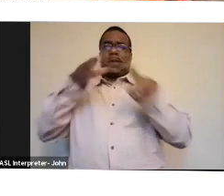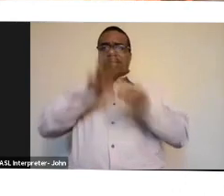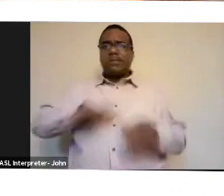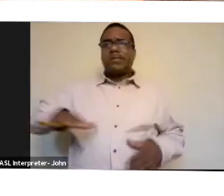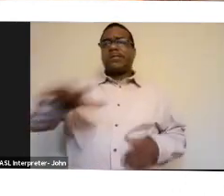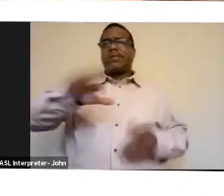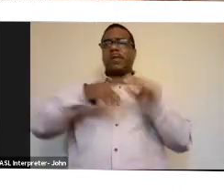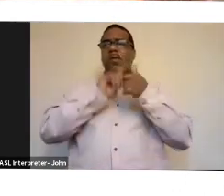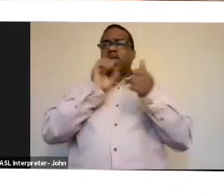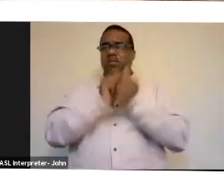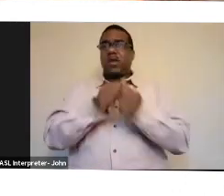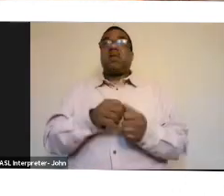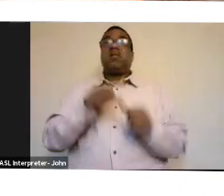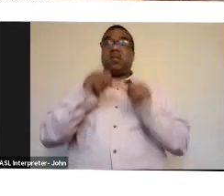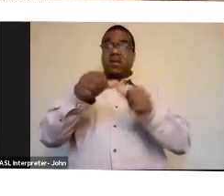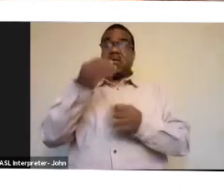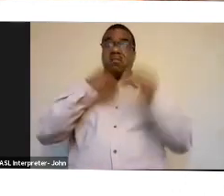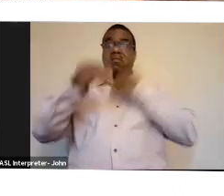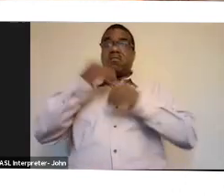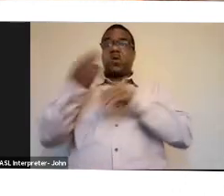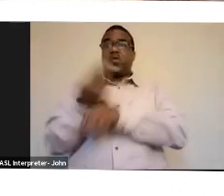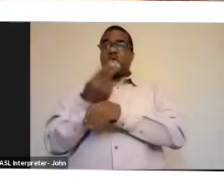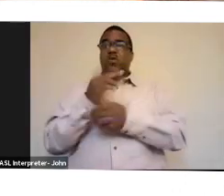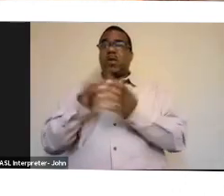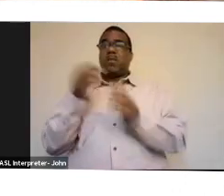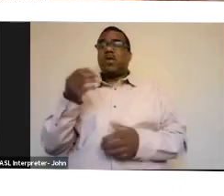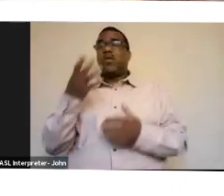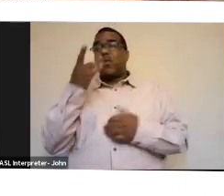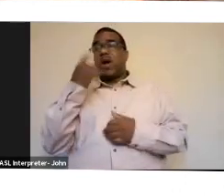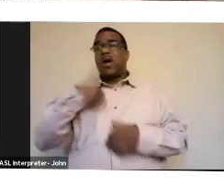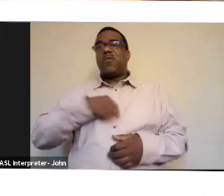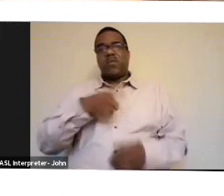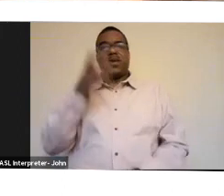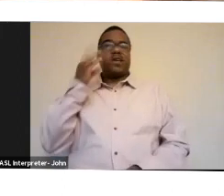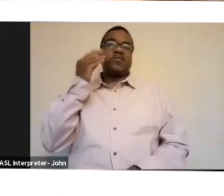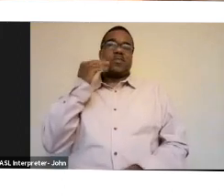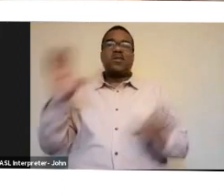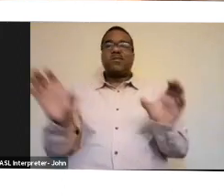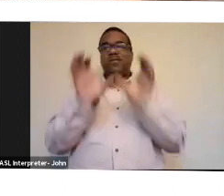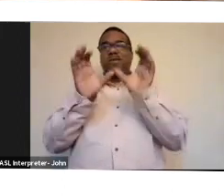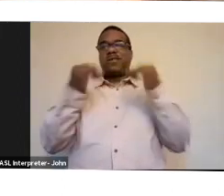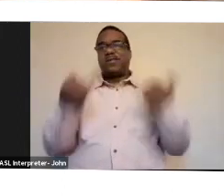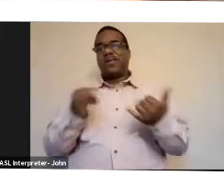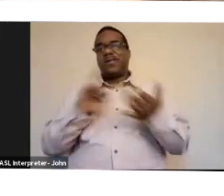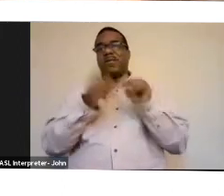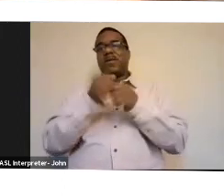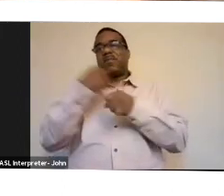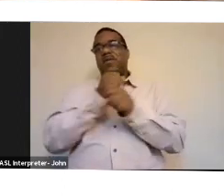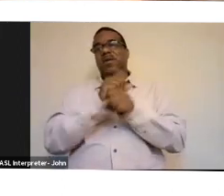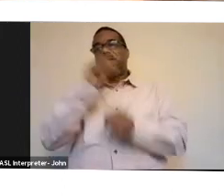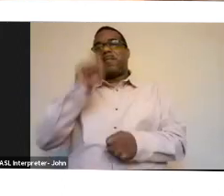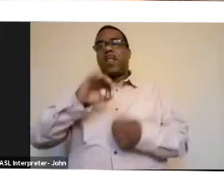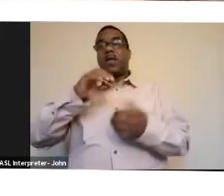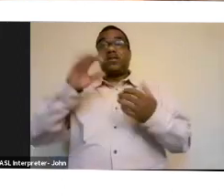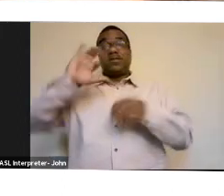consumption is what is causing us to be in the crisis that we're in now. So the production needs to be on a limited